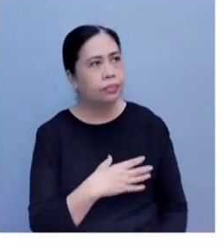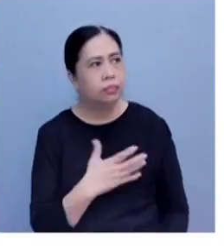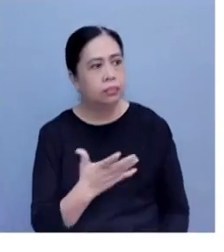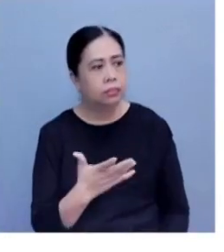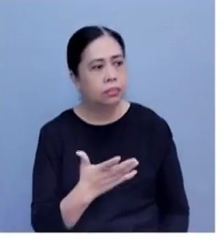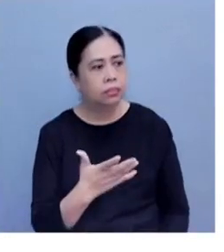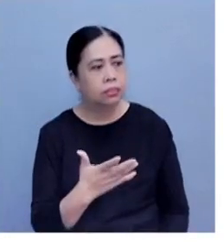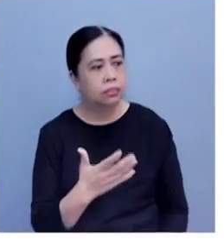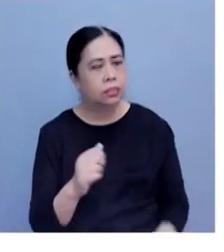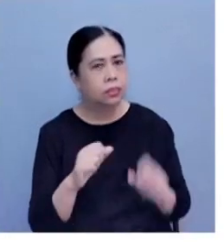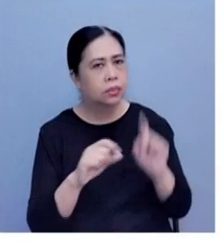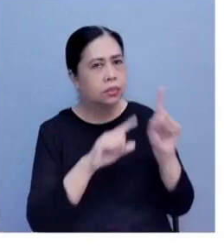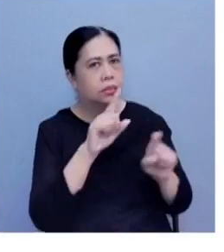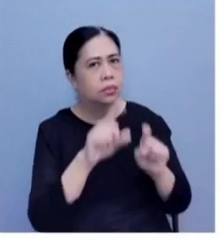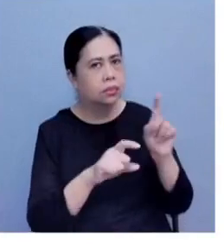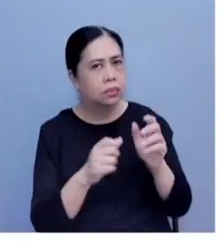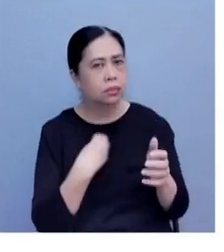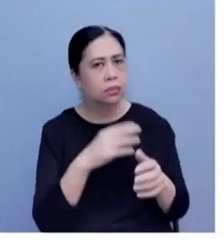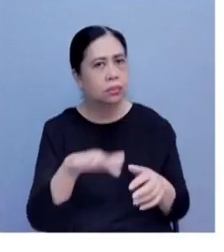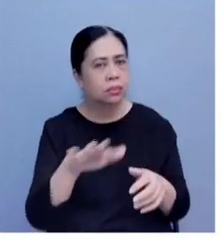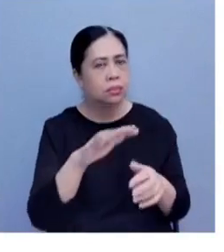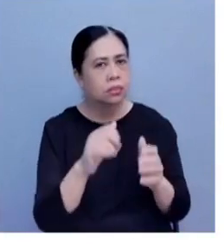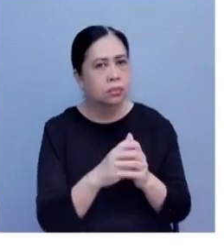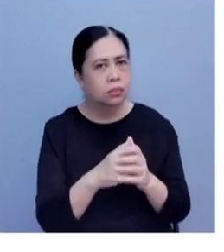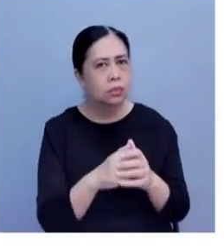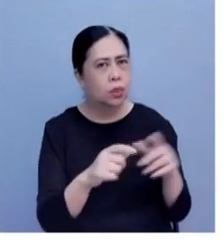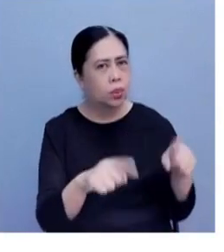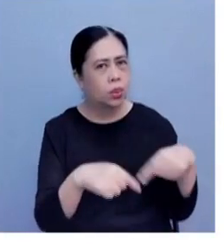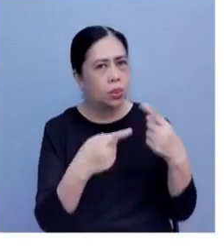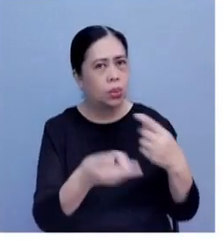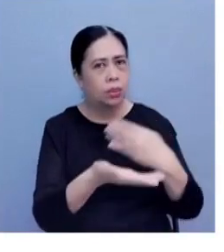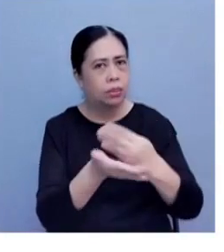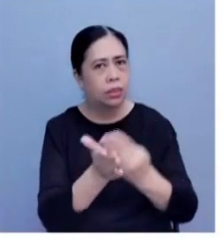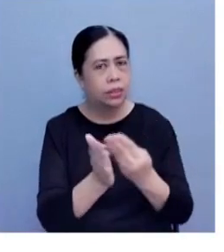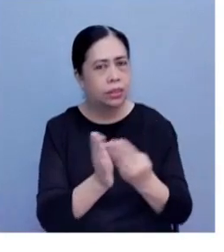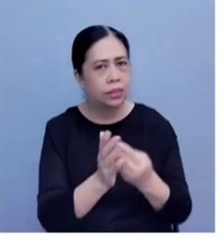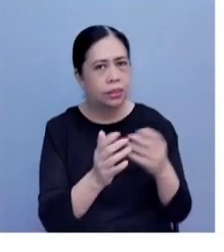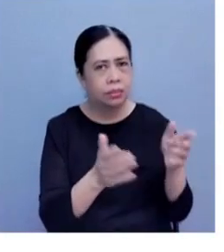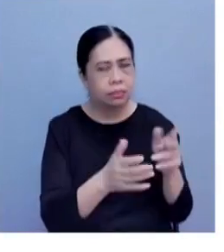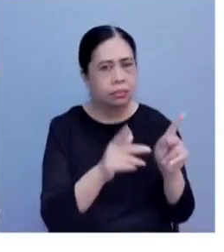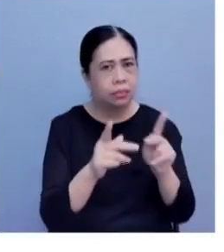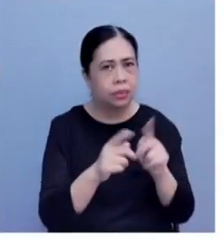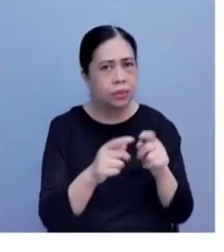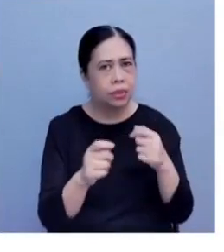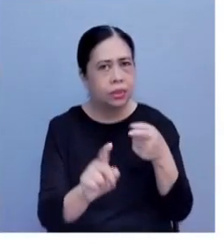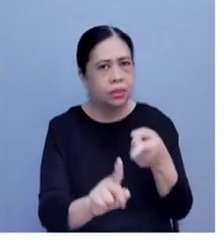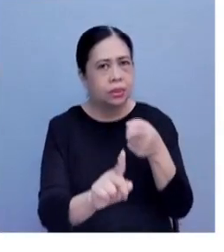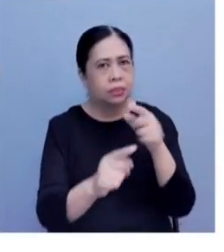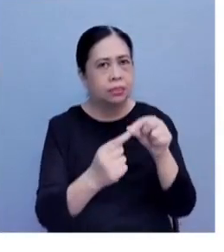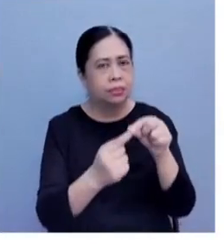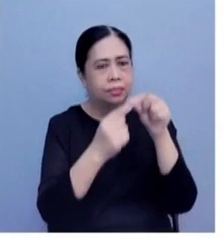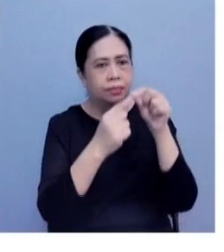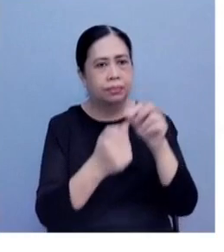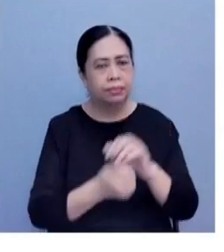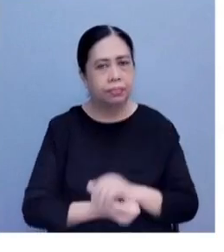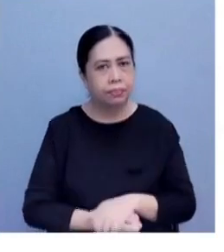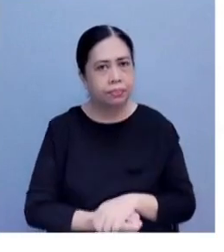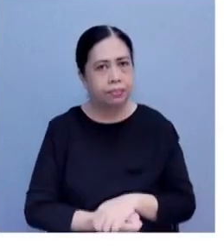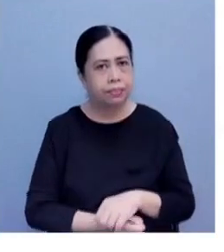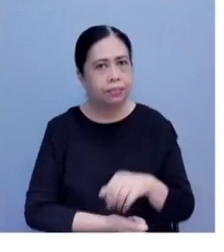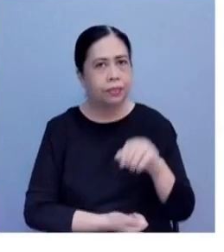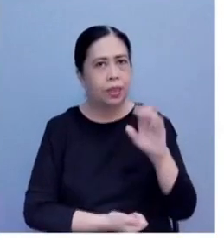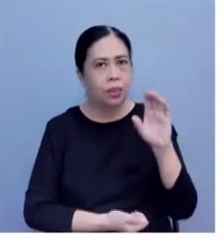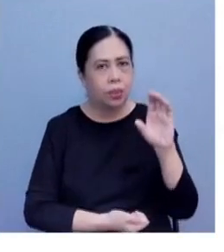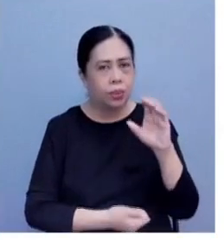of the members of the minority throughout the budget deliberations, particularly regarding contingent,